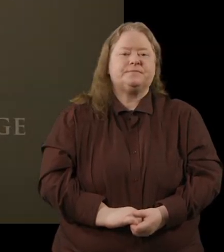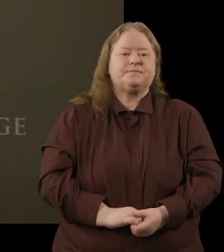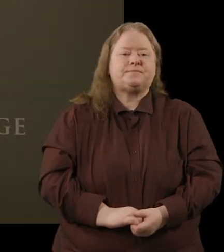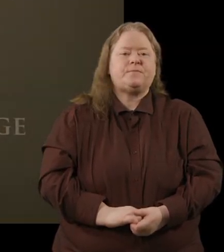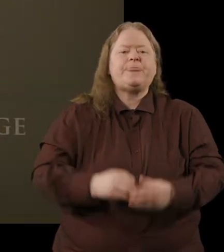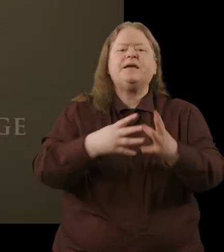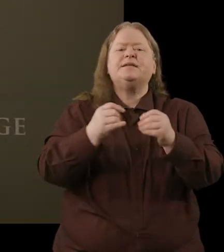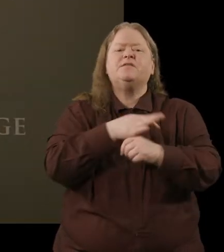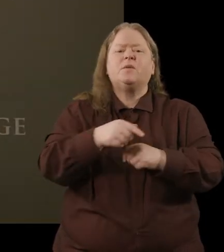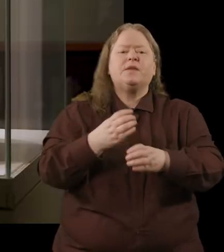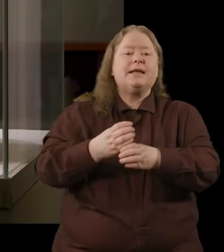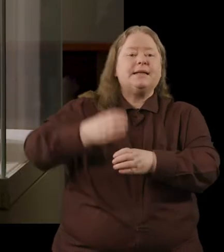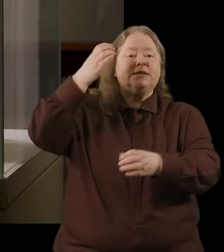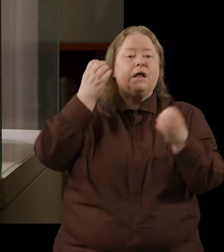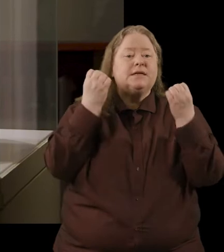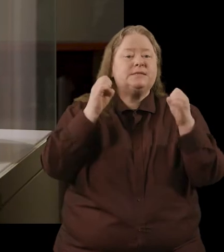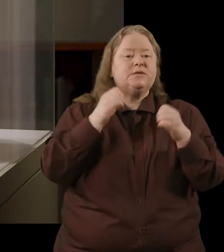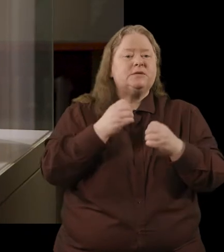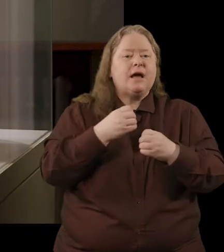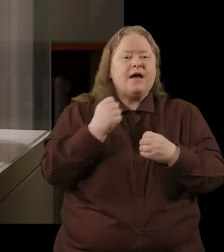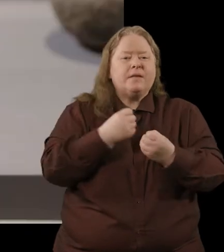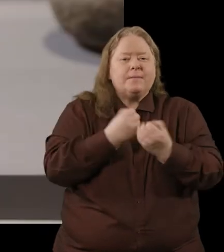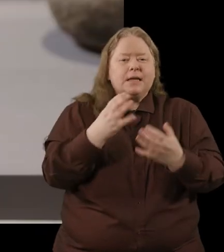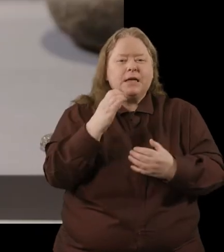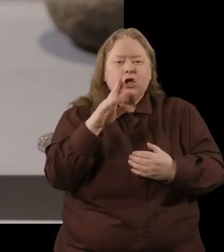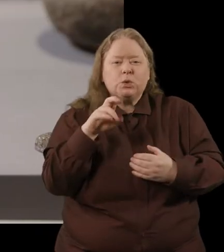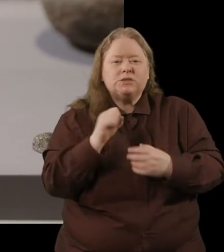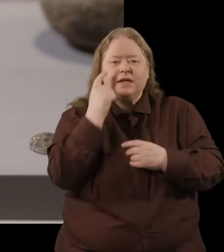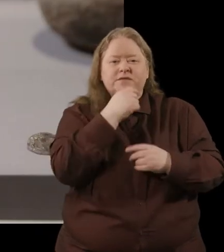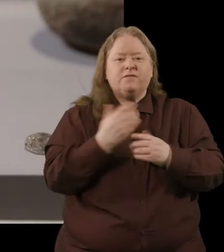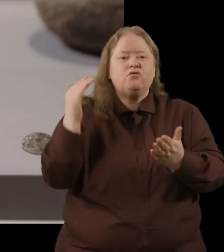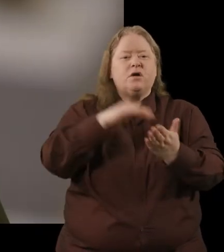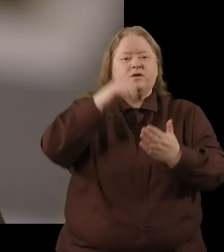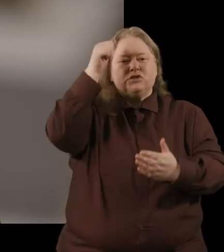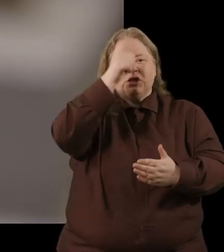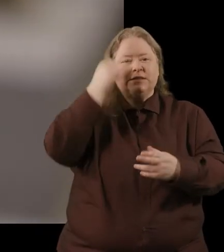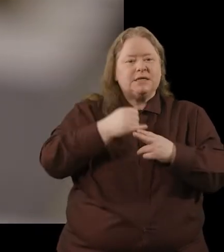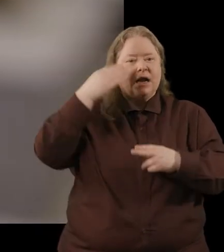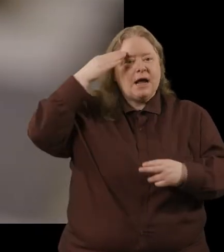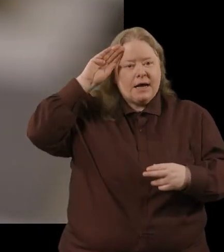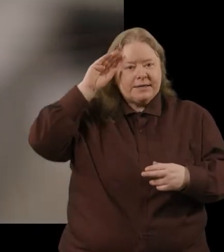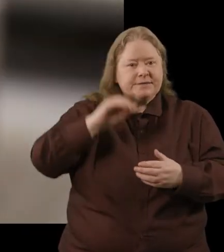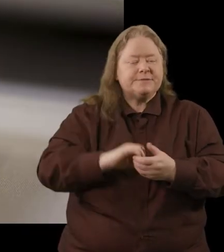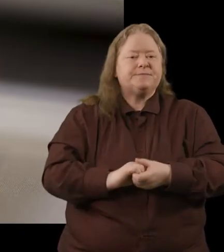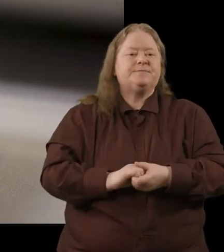The objects from the Glendalough exhibition hold many clues and evidence of the arrival of Christianity in Ireland.